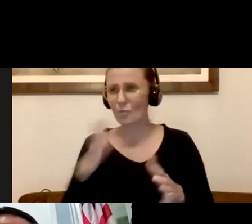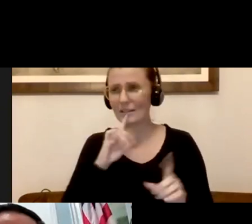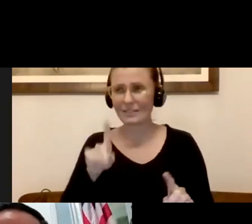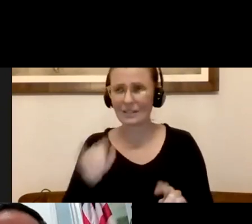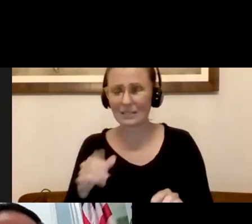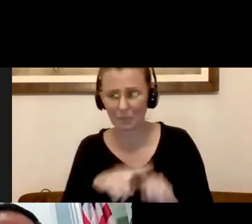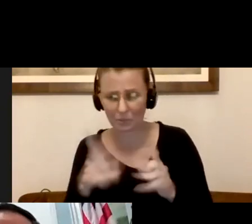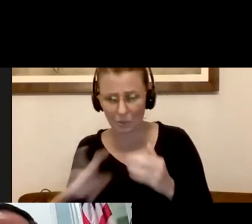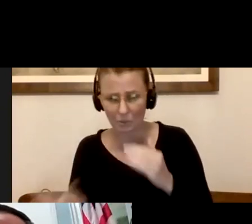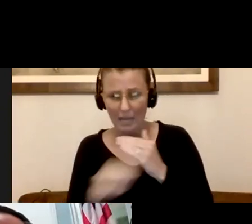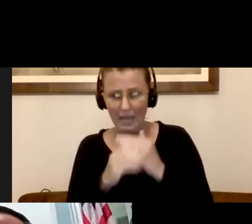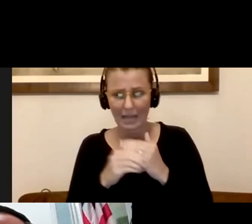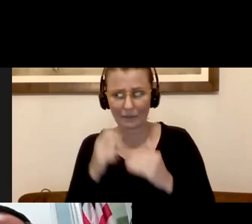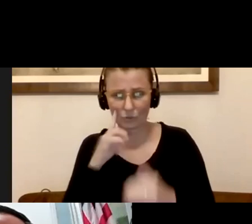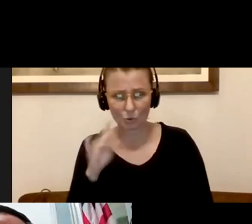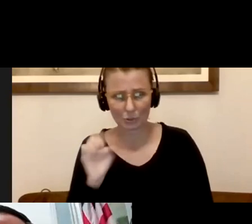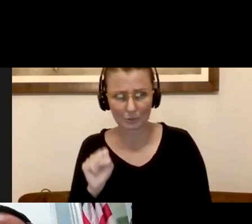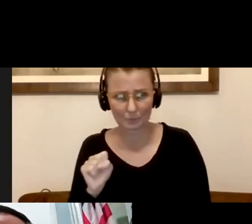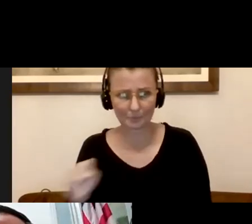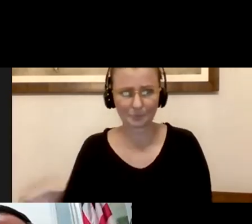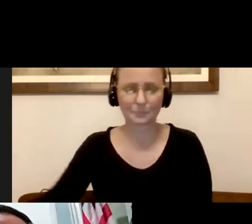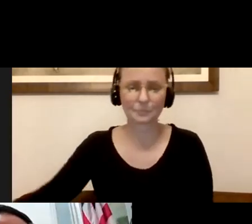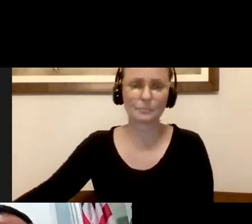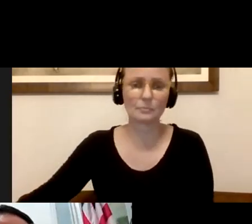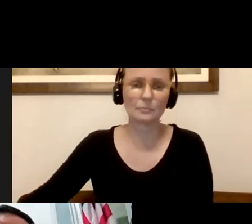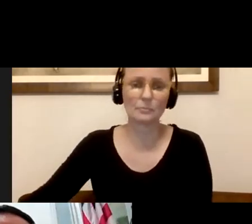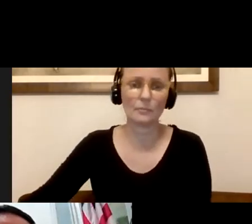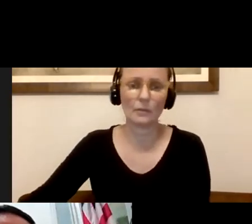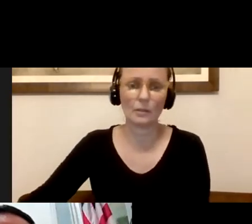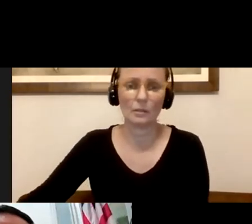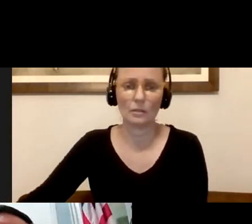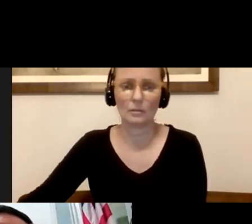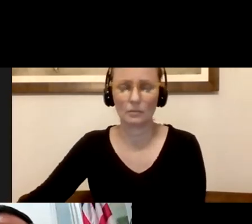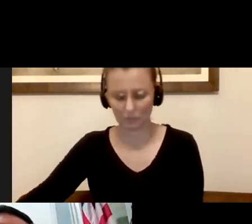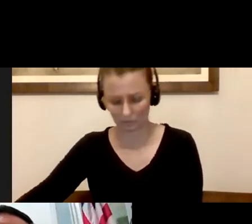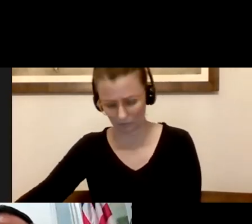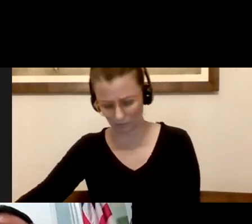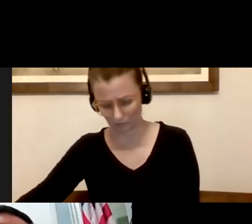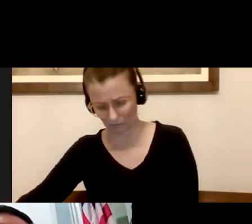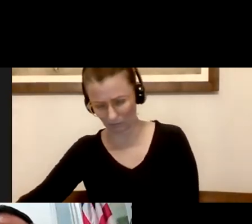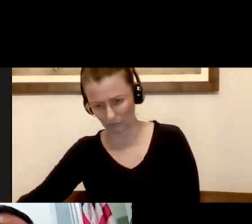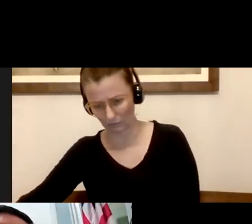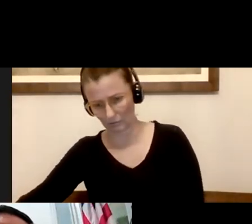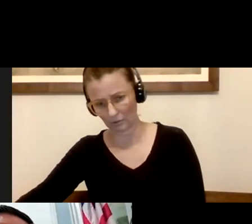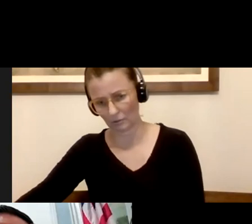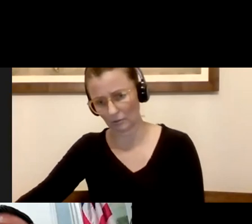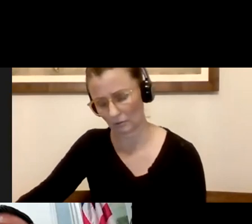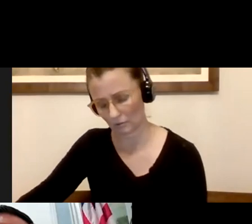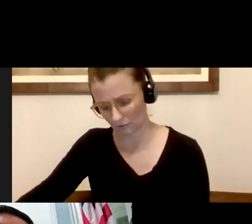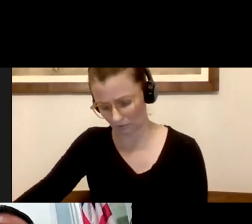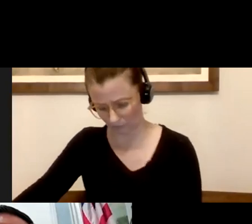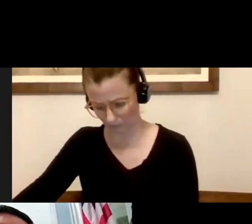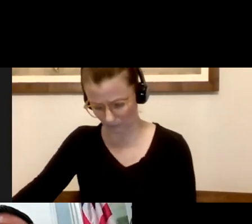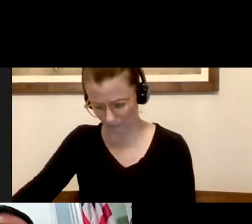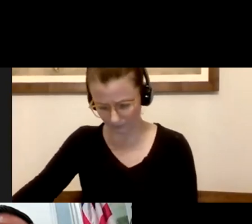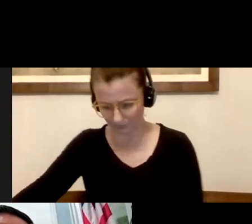just chat in quickly for Jules? Well, think that, yeah, we, we've already answered a lot of those things and really it's important to go out and get to get the test